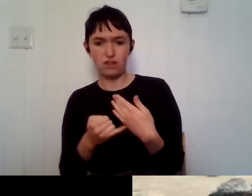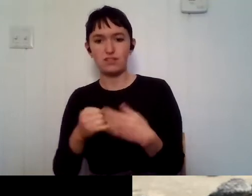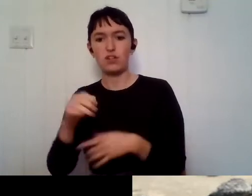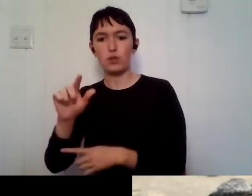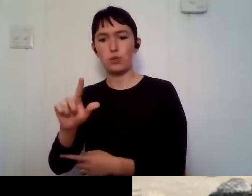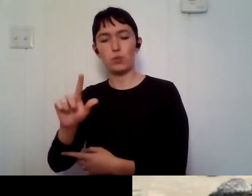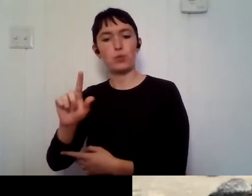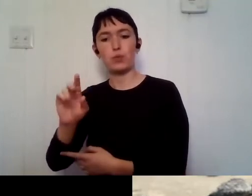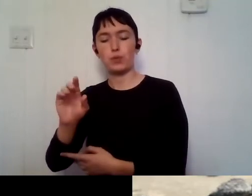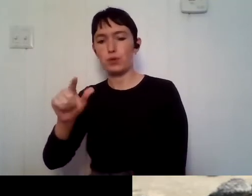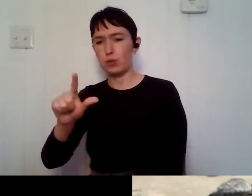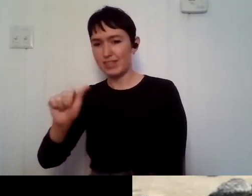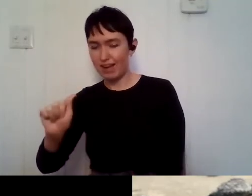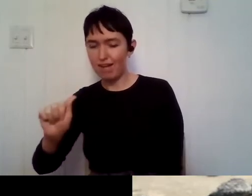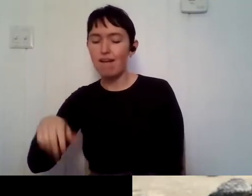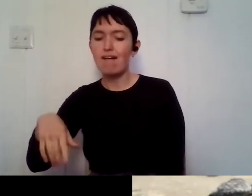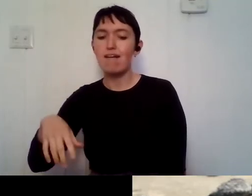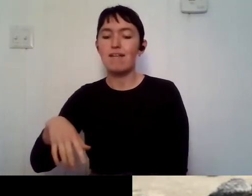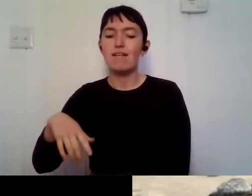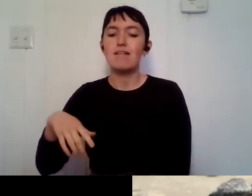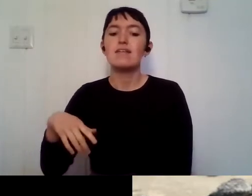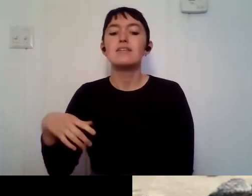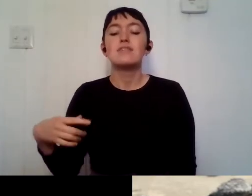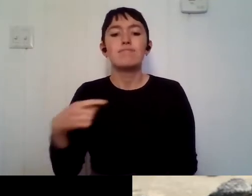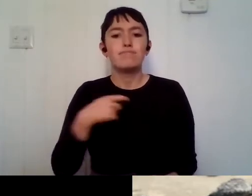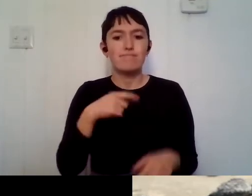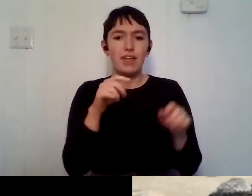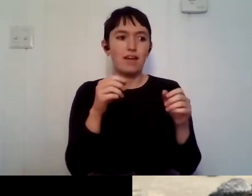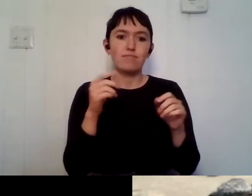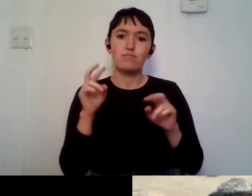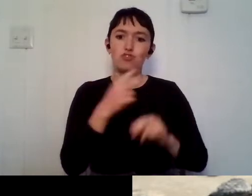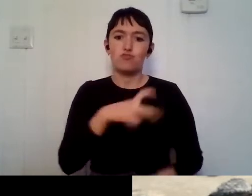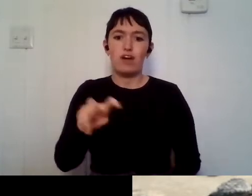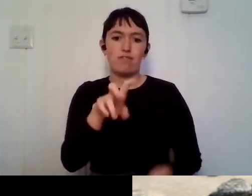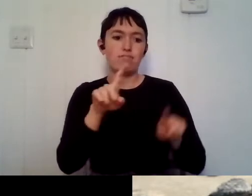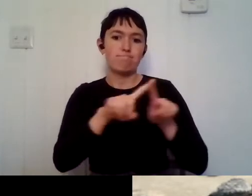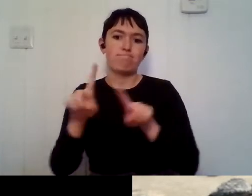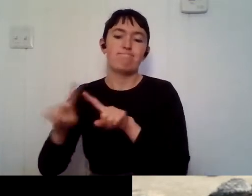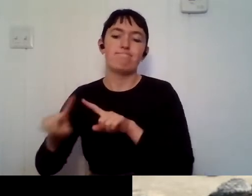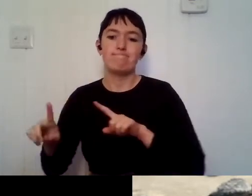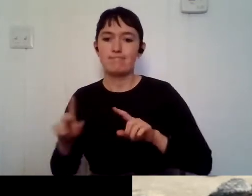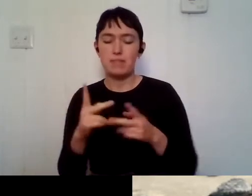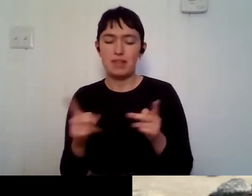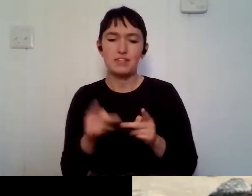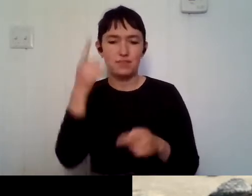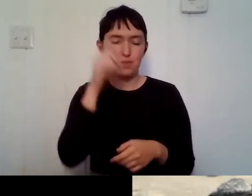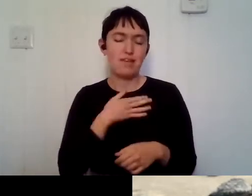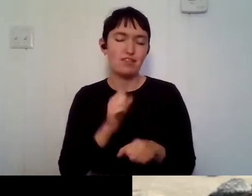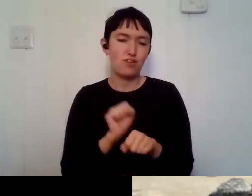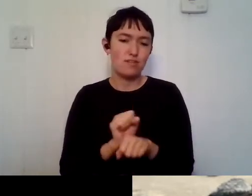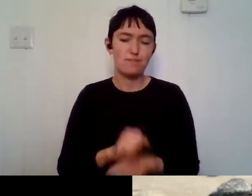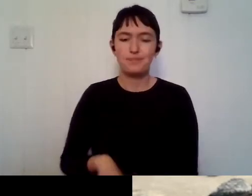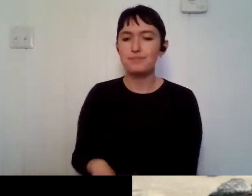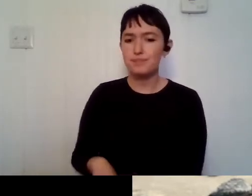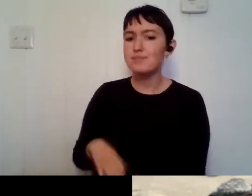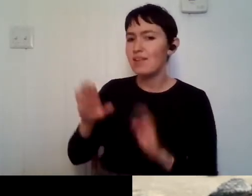States and I'm even in other countries for my job. Very cool. So when you're going outside, like, are you, is your